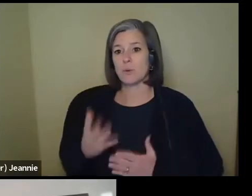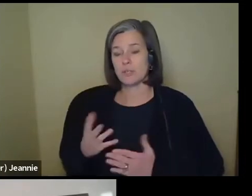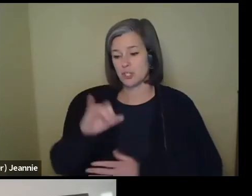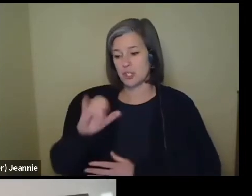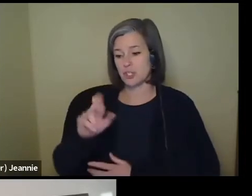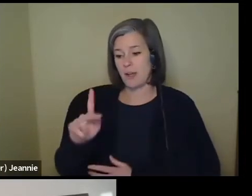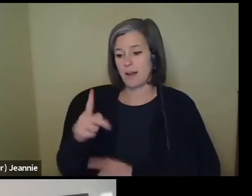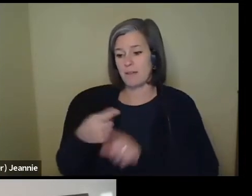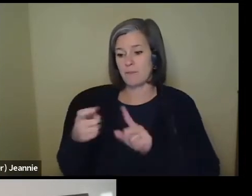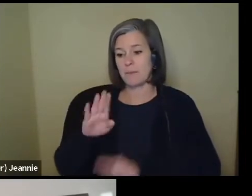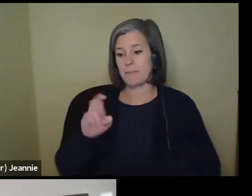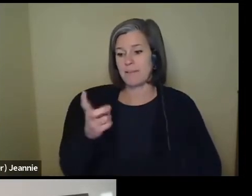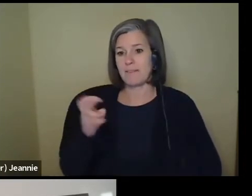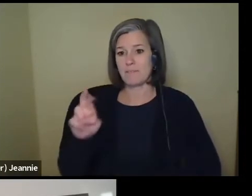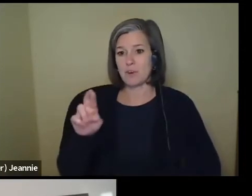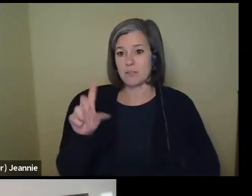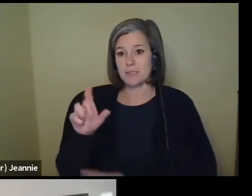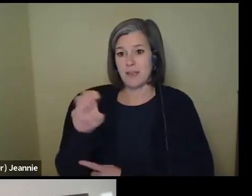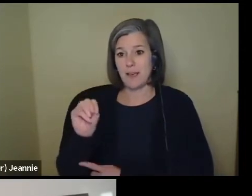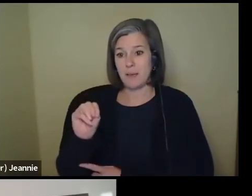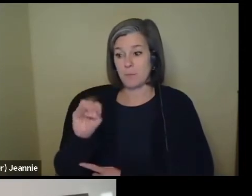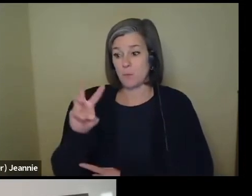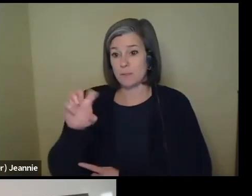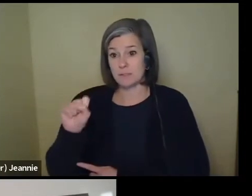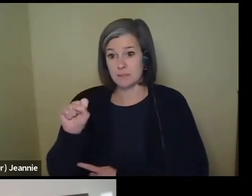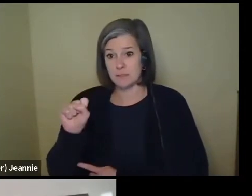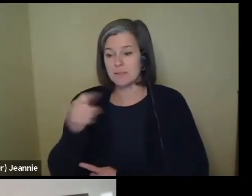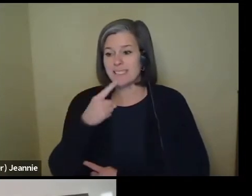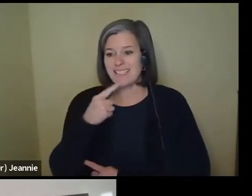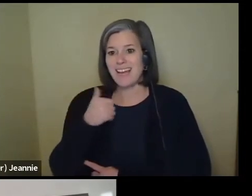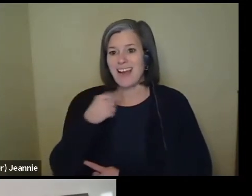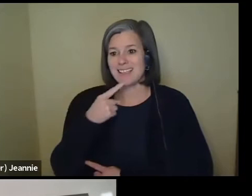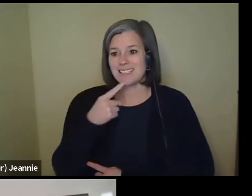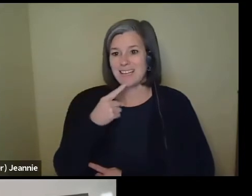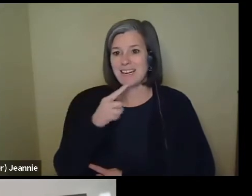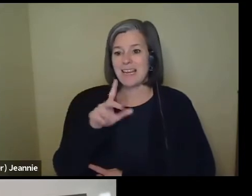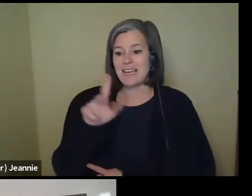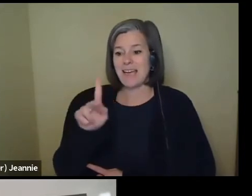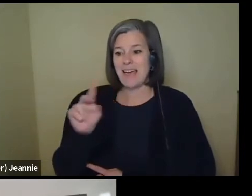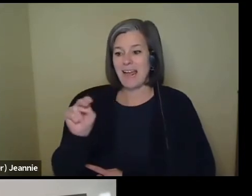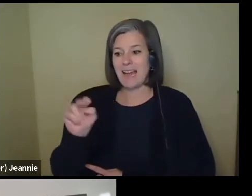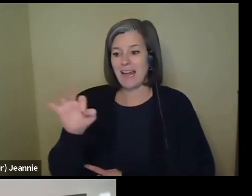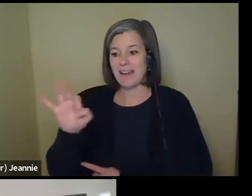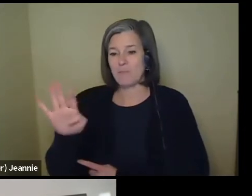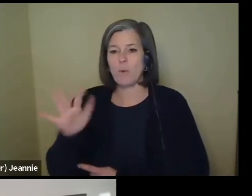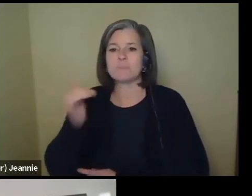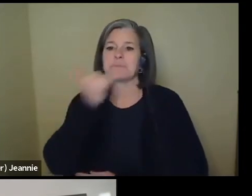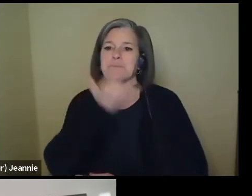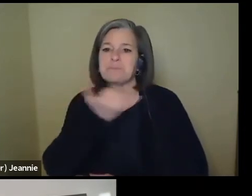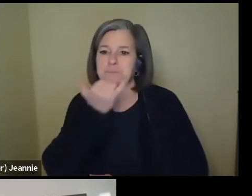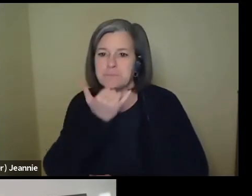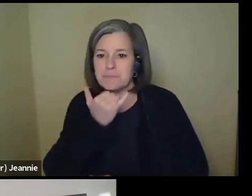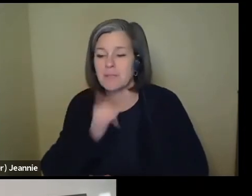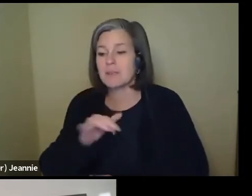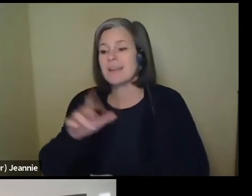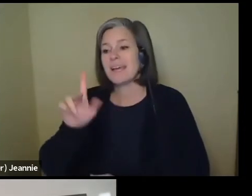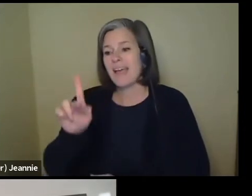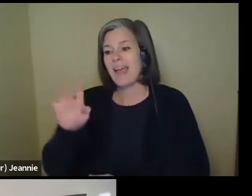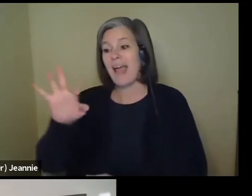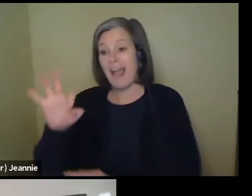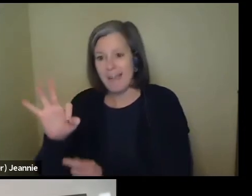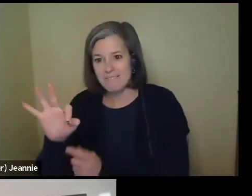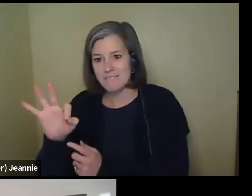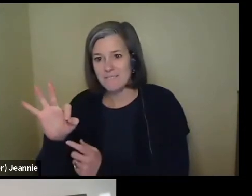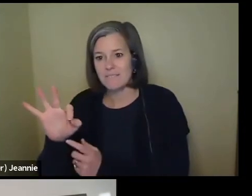Beaver Dam, Wisconsin, noticed that I accidentally said KN94. It's KF94 or N95. And these two